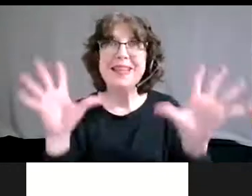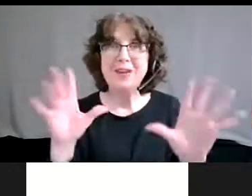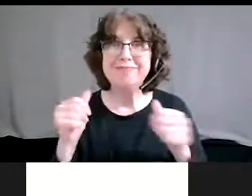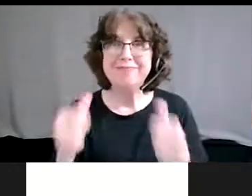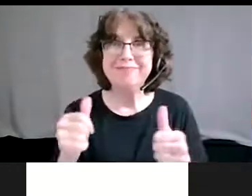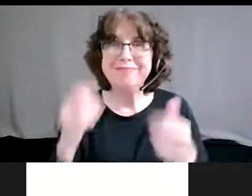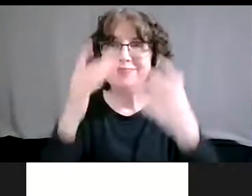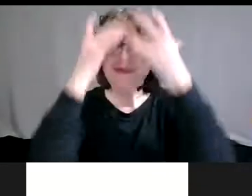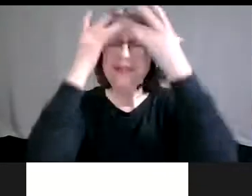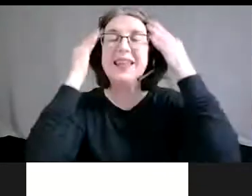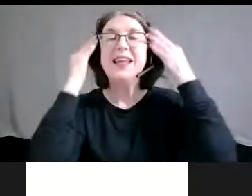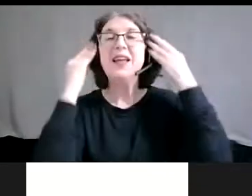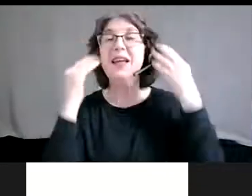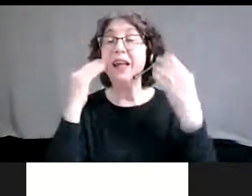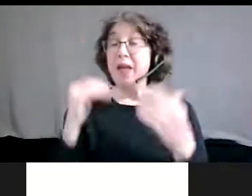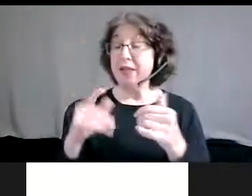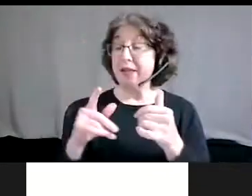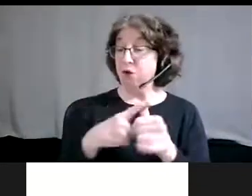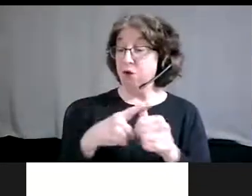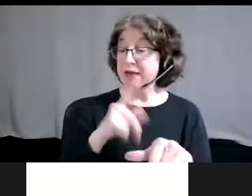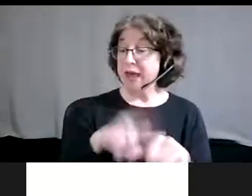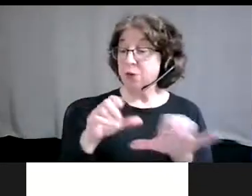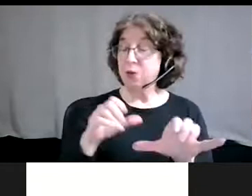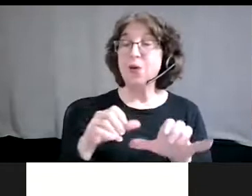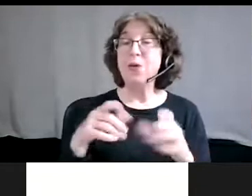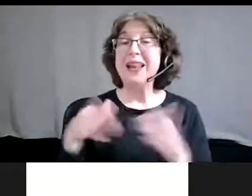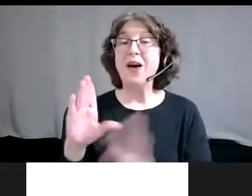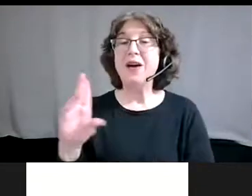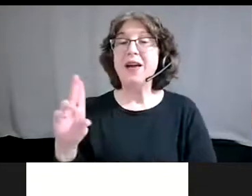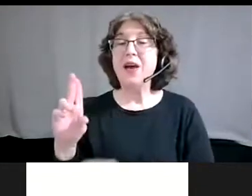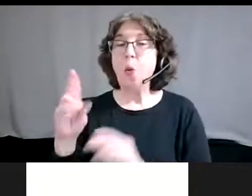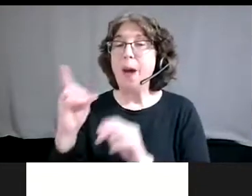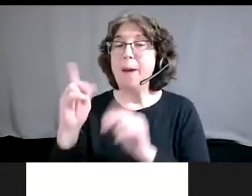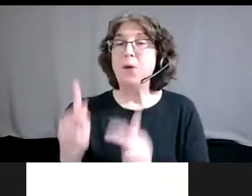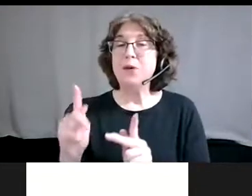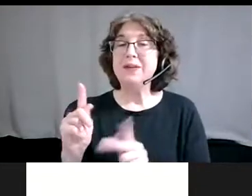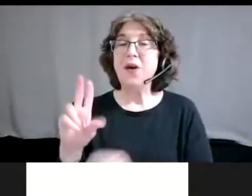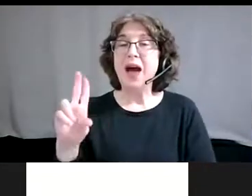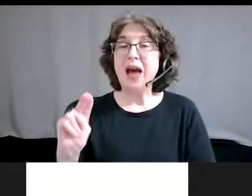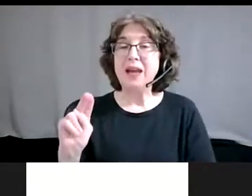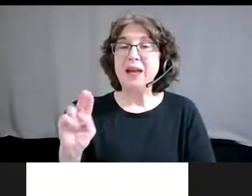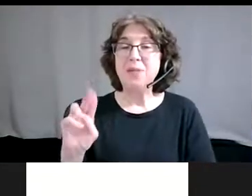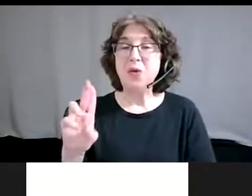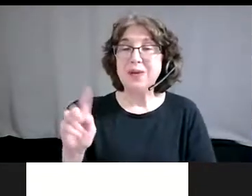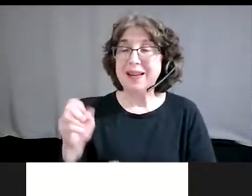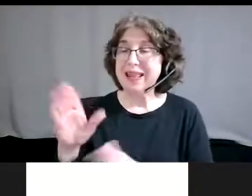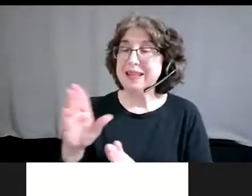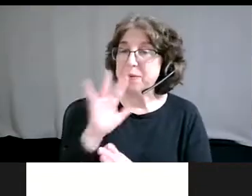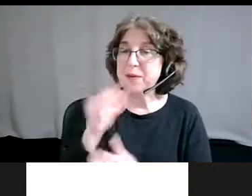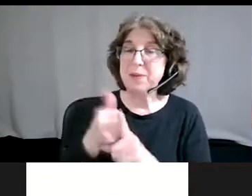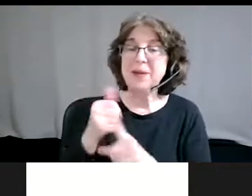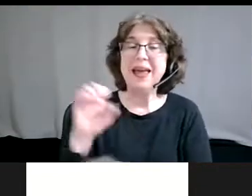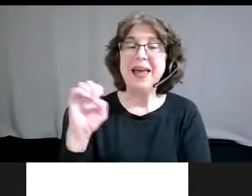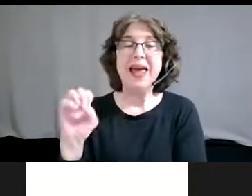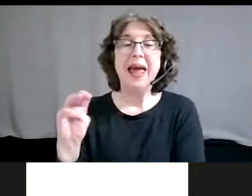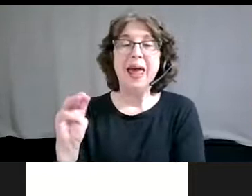We've never done this before in the series. We're going to try to unmute an audience member who had a question and raise their hand. So Emily Hart,